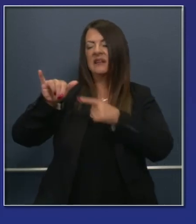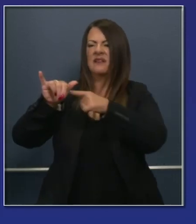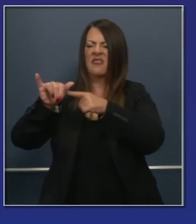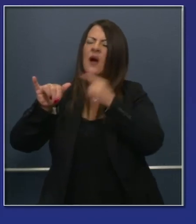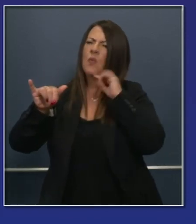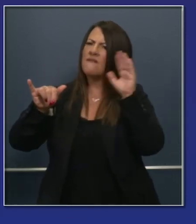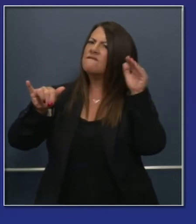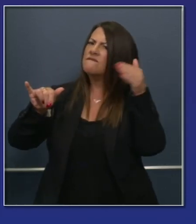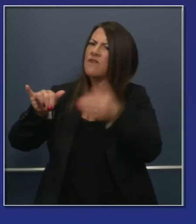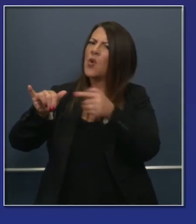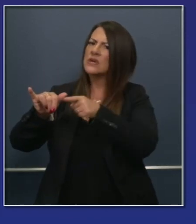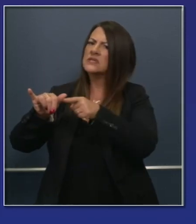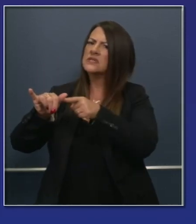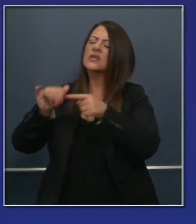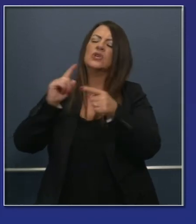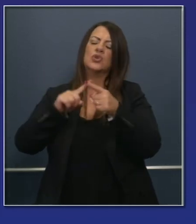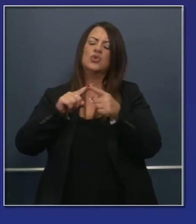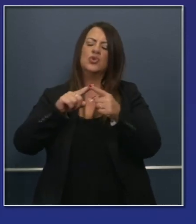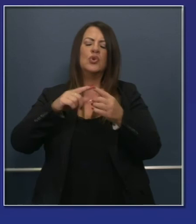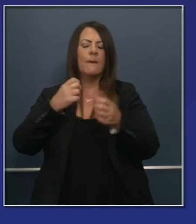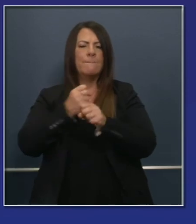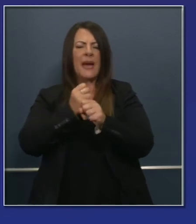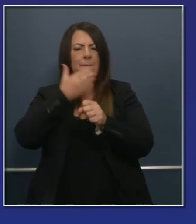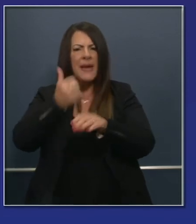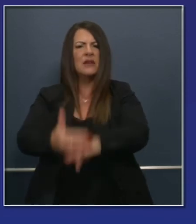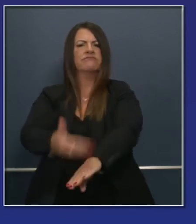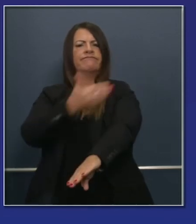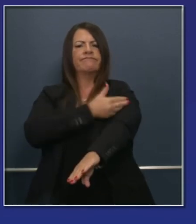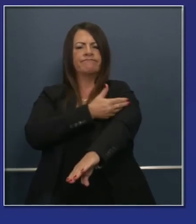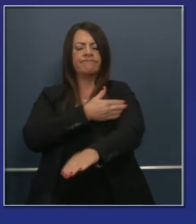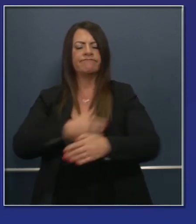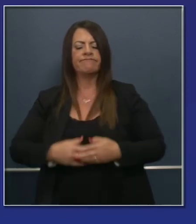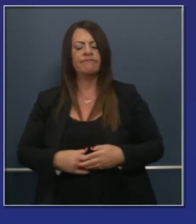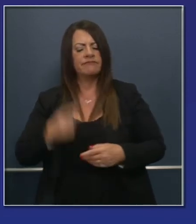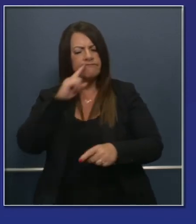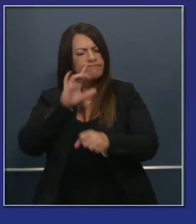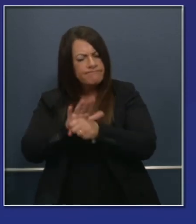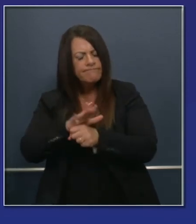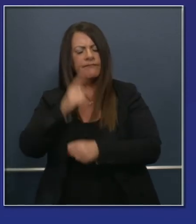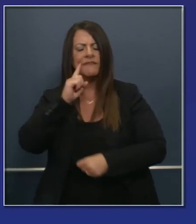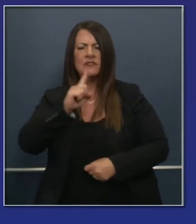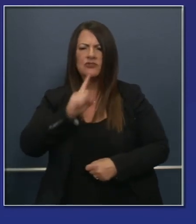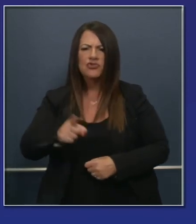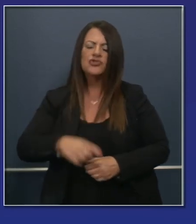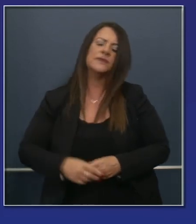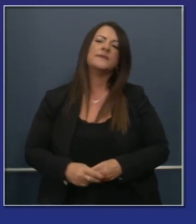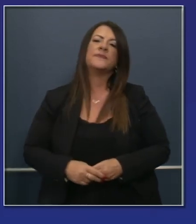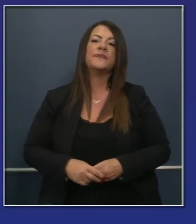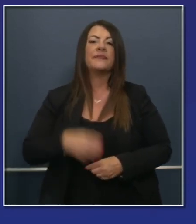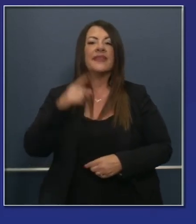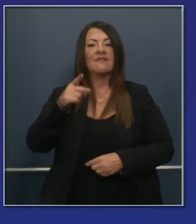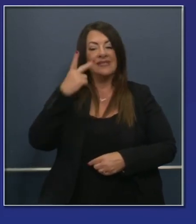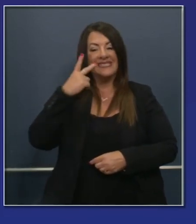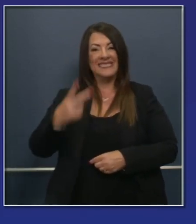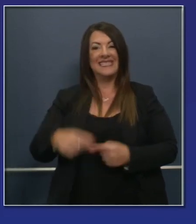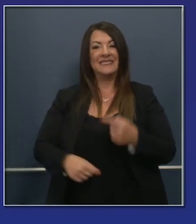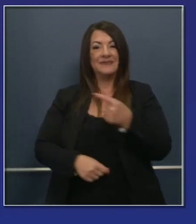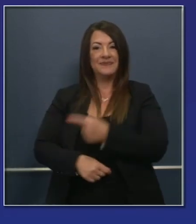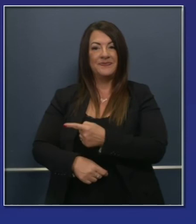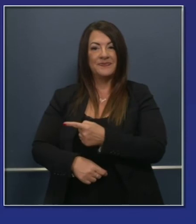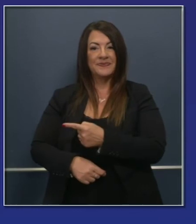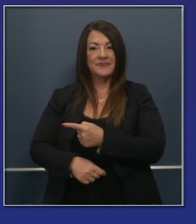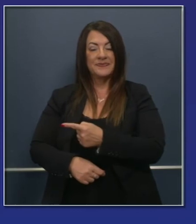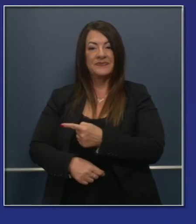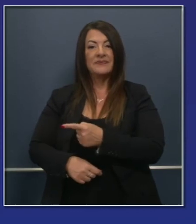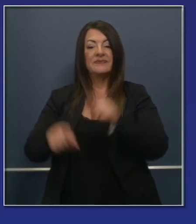and fully resolved and committed to advancing. When you look at the distribution of funds if you